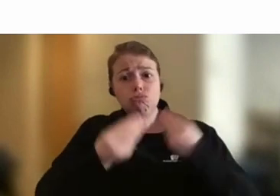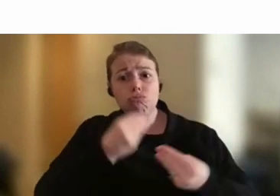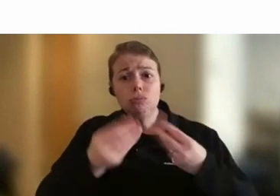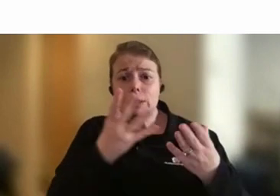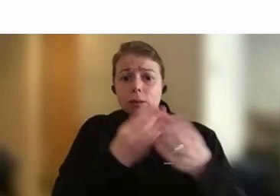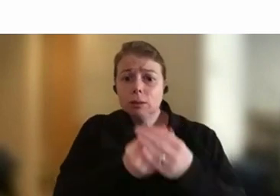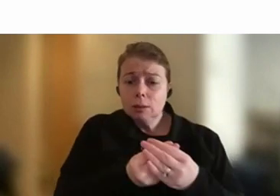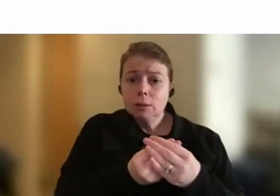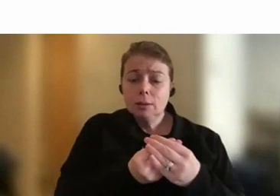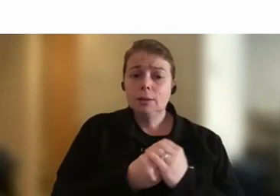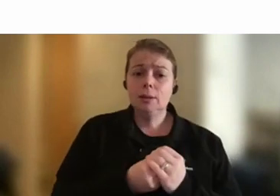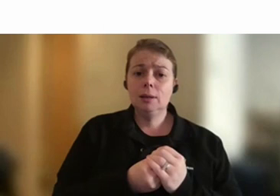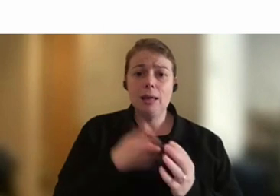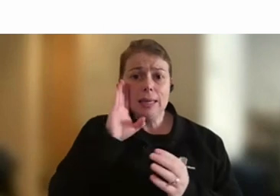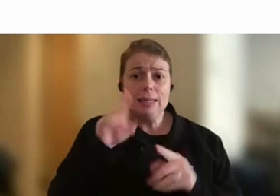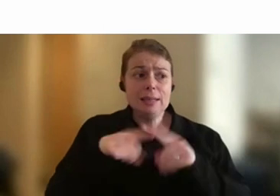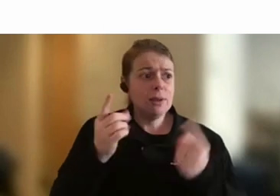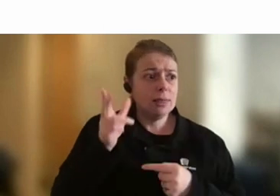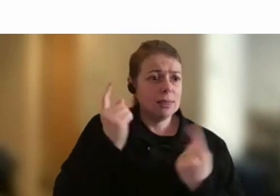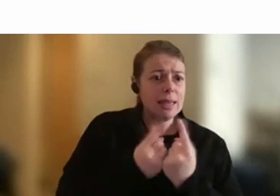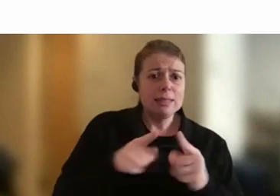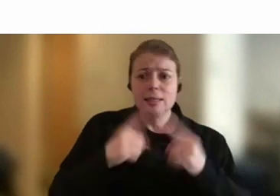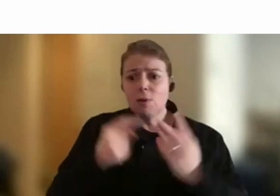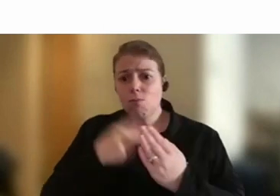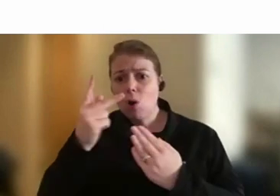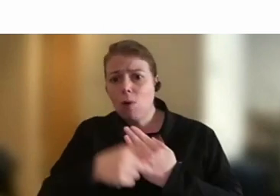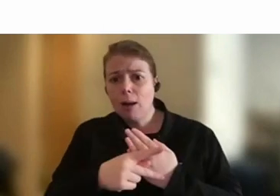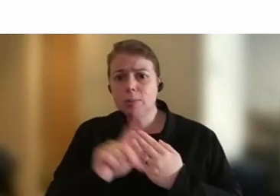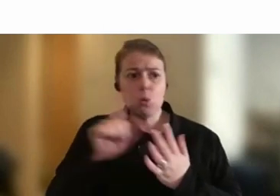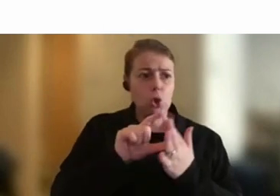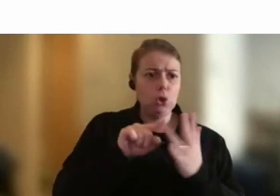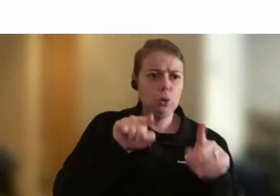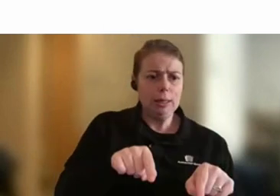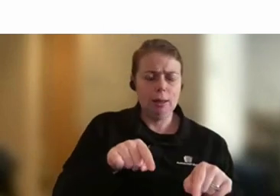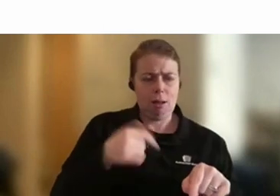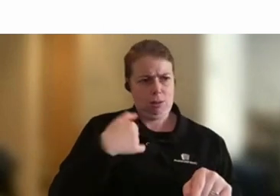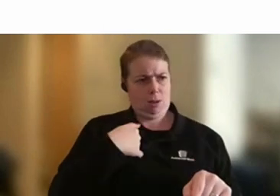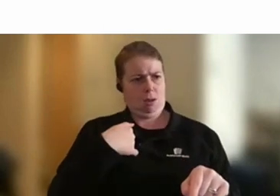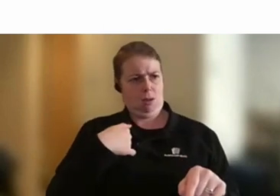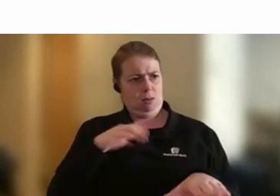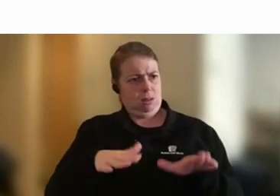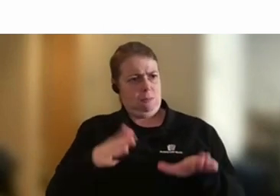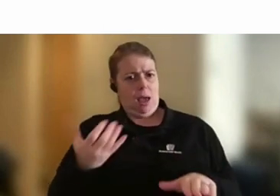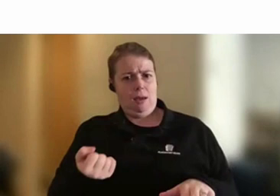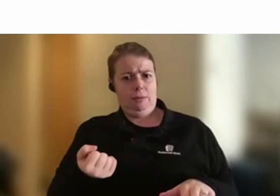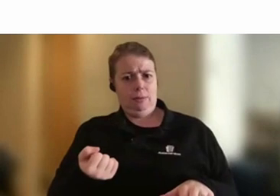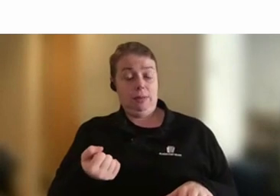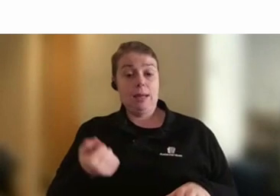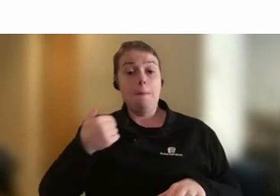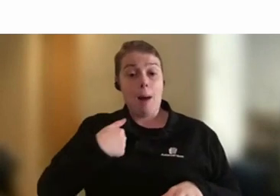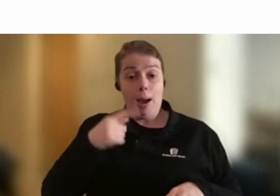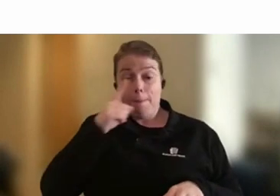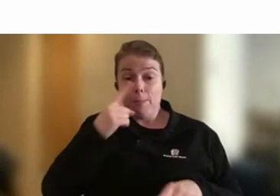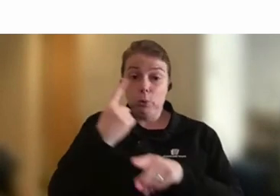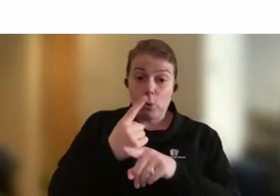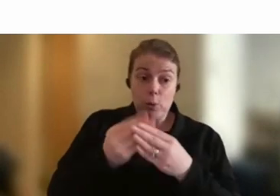know, this program, that program, what we're doing here. And I'm like, oh, we're doing something like that. Now, it turns out my people were talking to their people. Awesome.